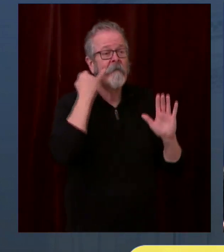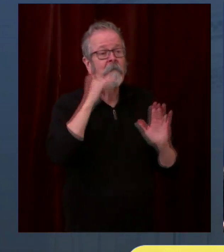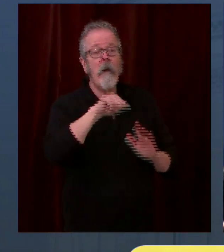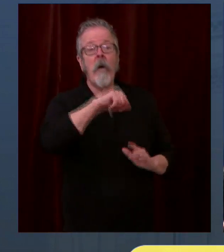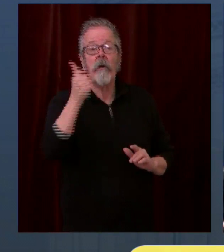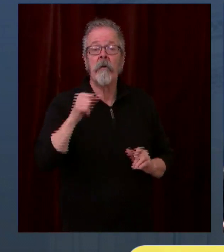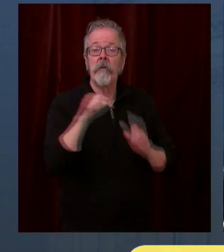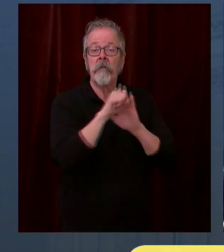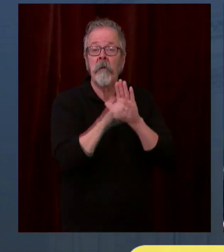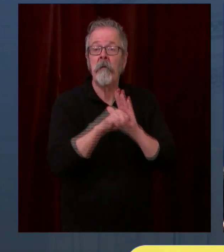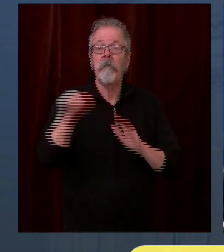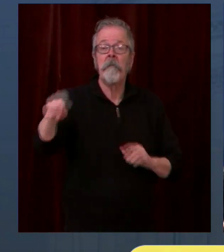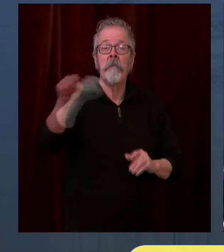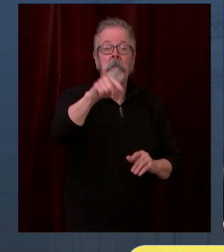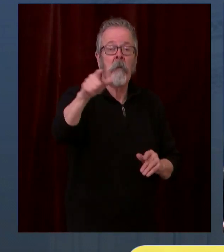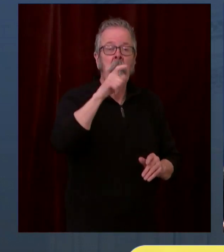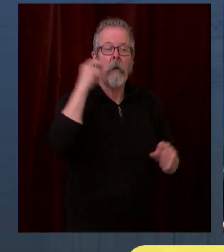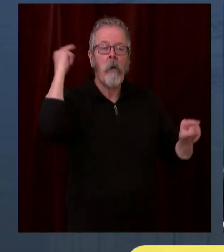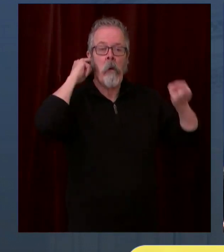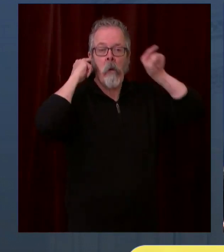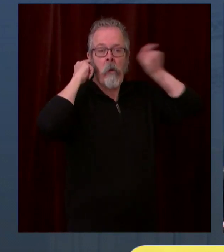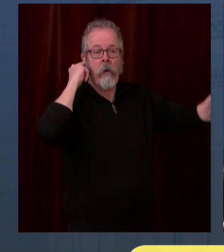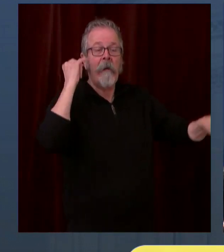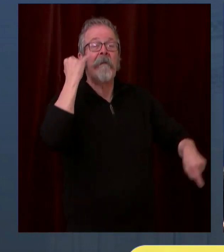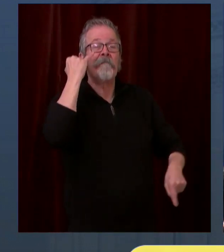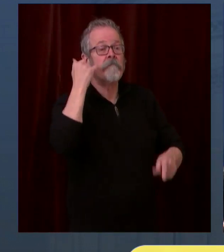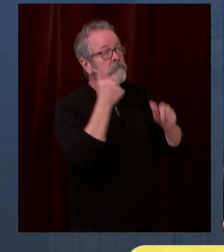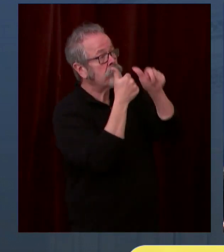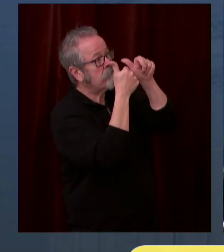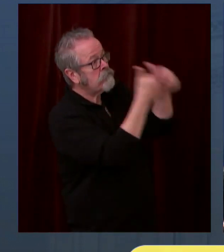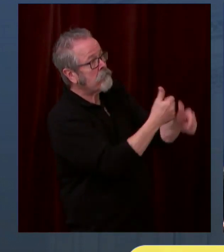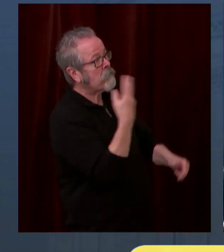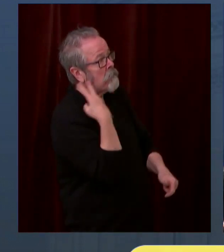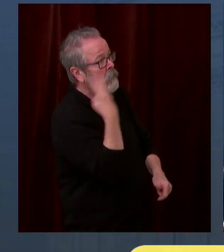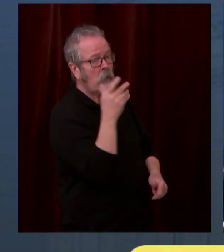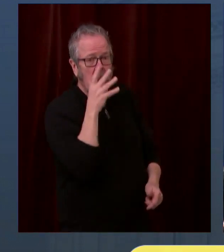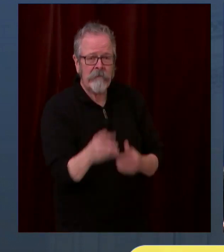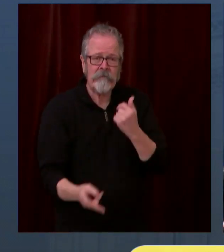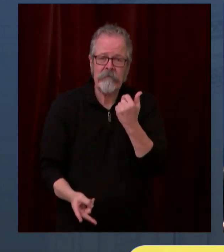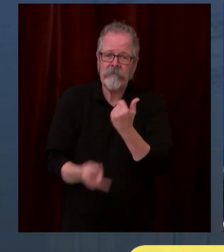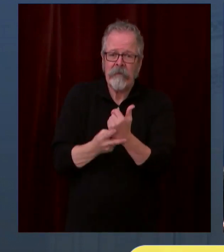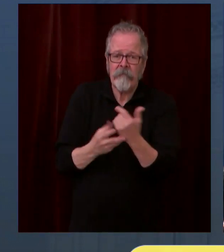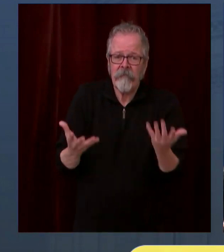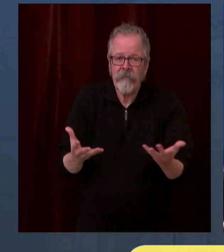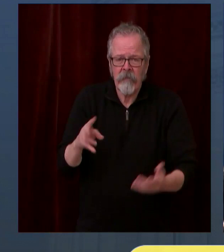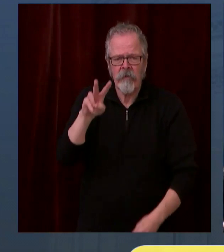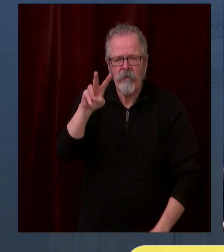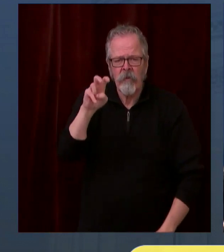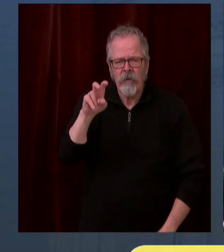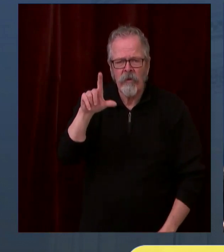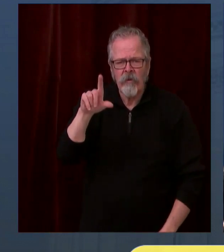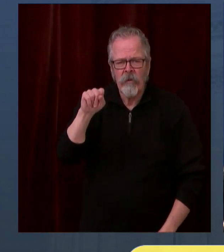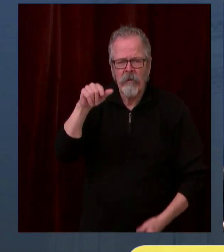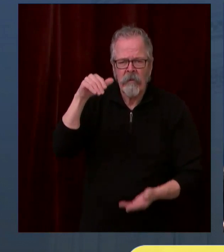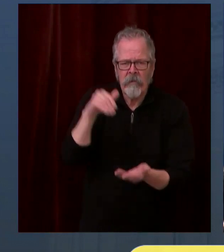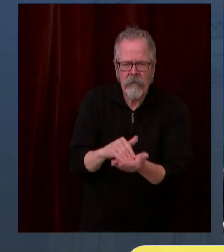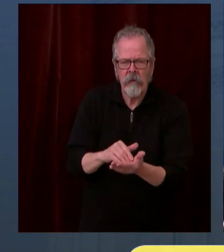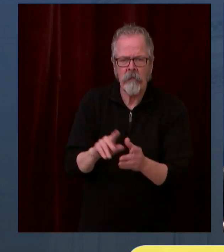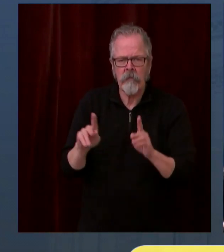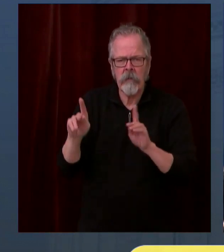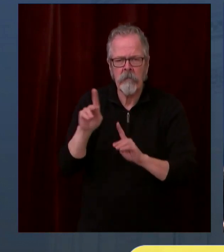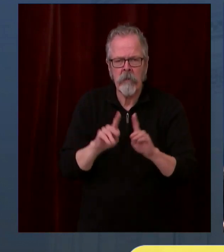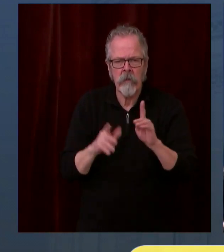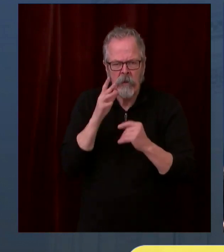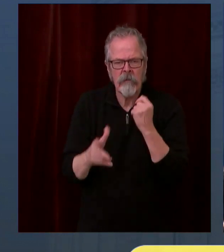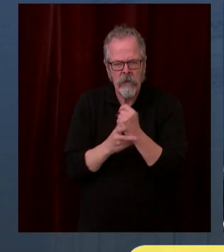would be 220,000 people alive today who have lost their lives. 220,000 people. And this is